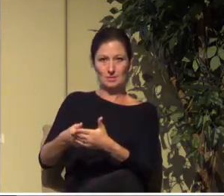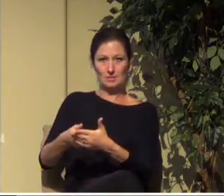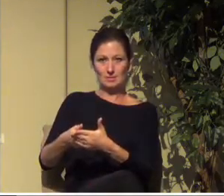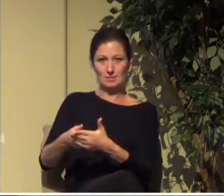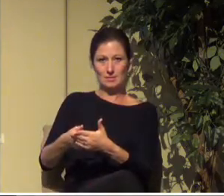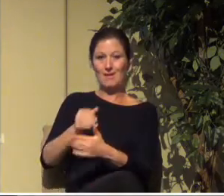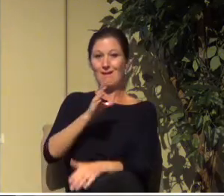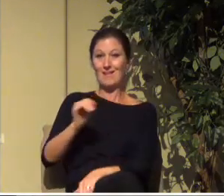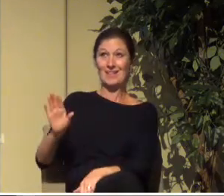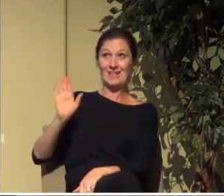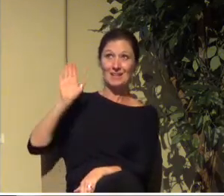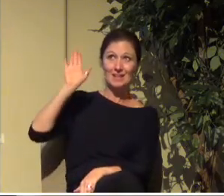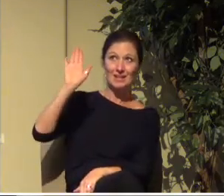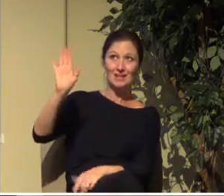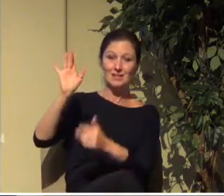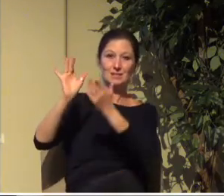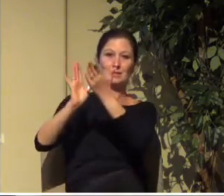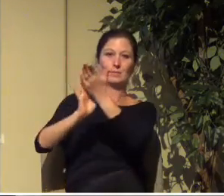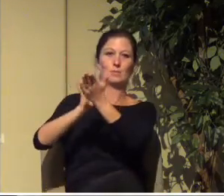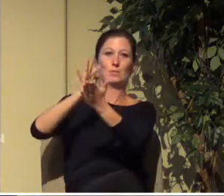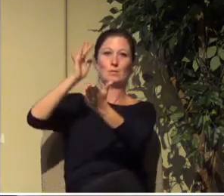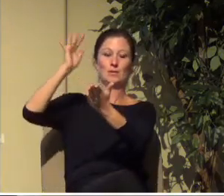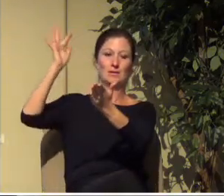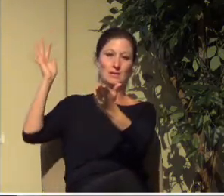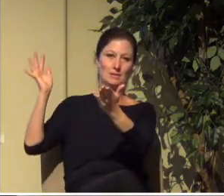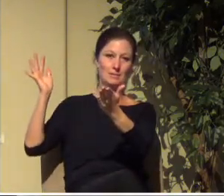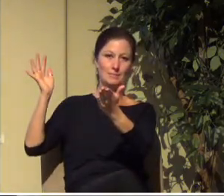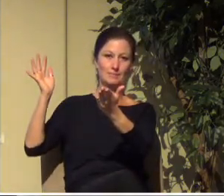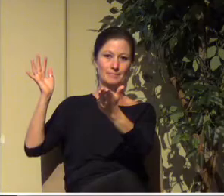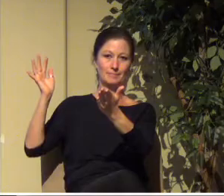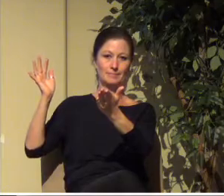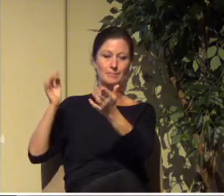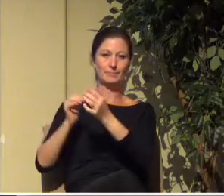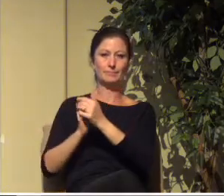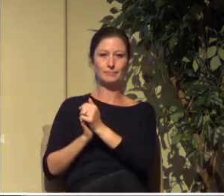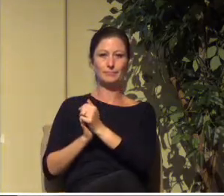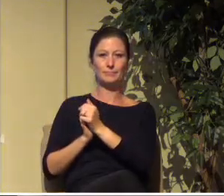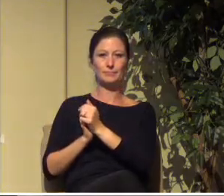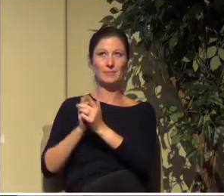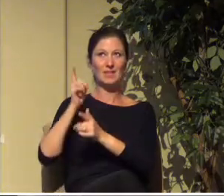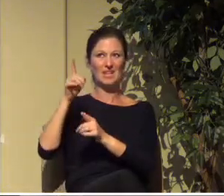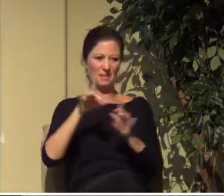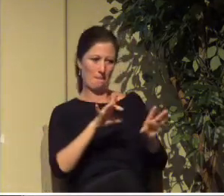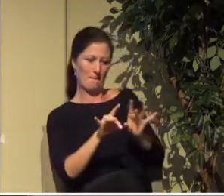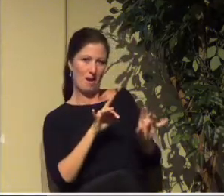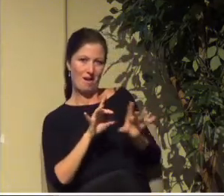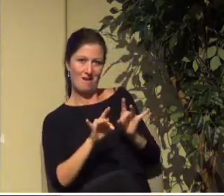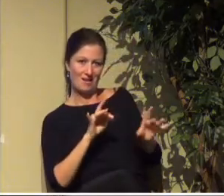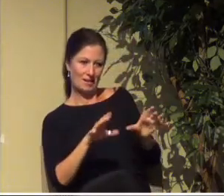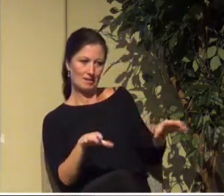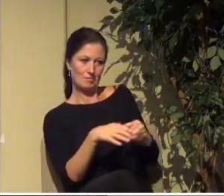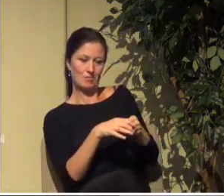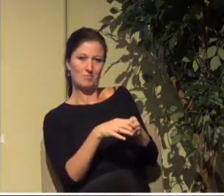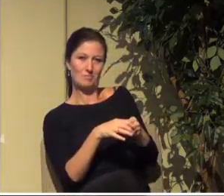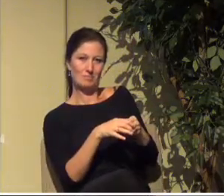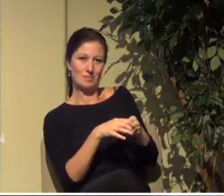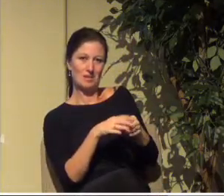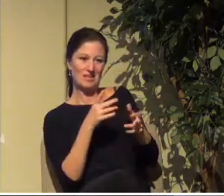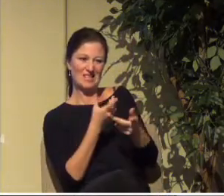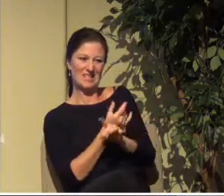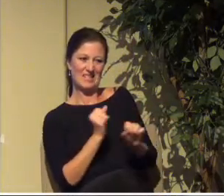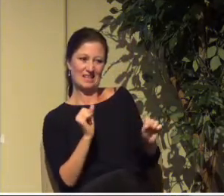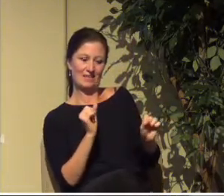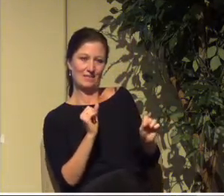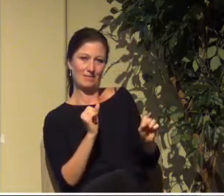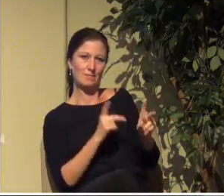and his glory in saving a people for himself a people who used to make mud pies in